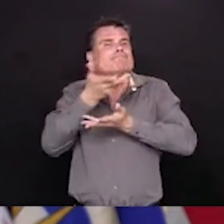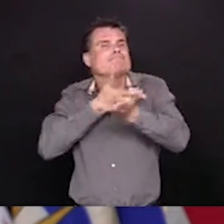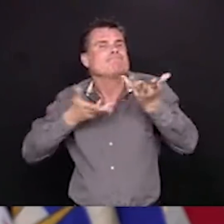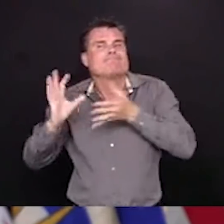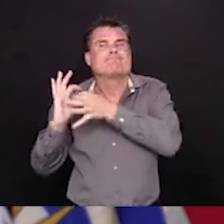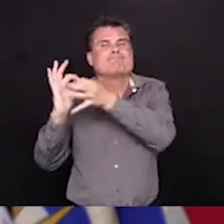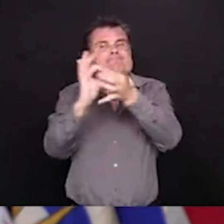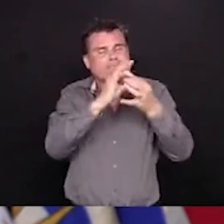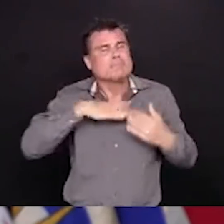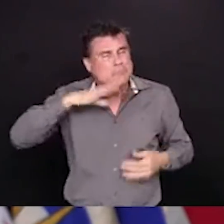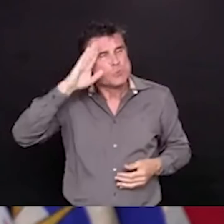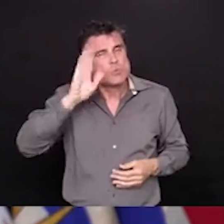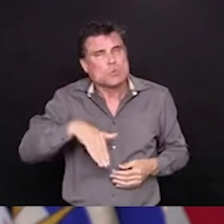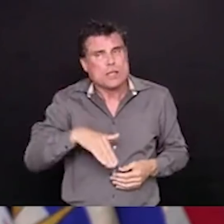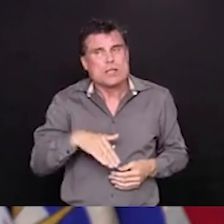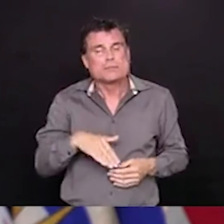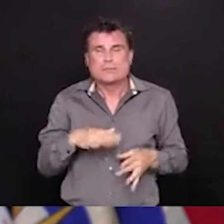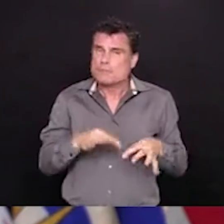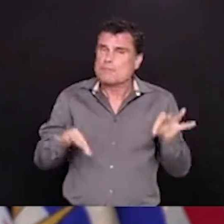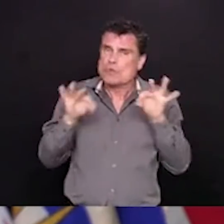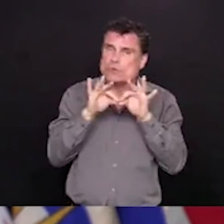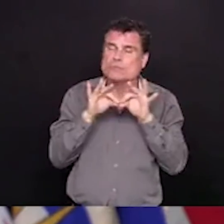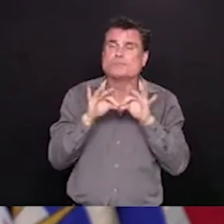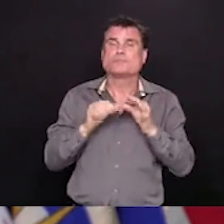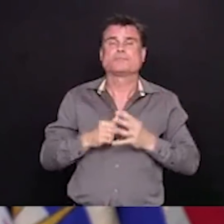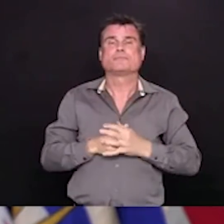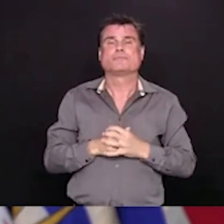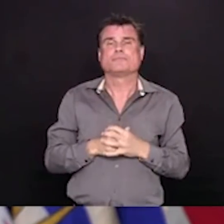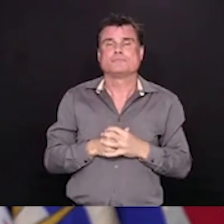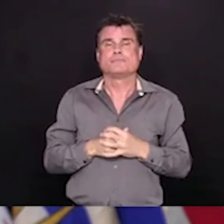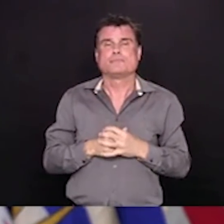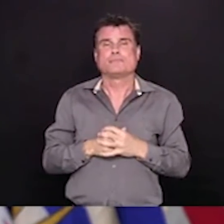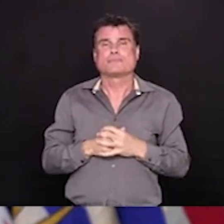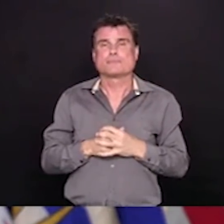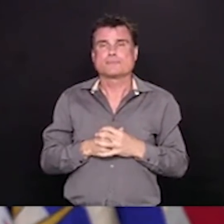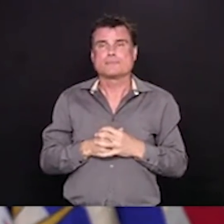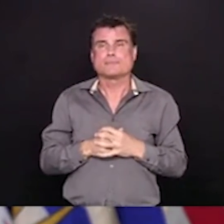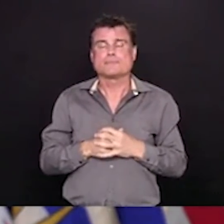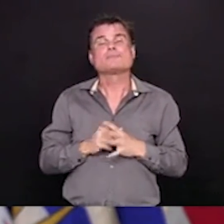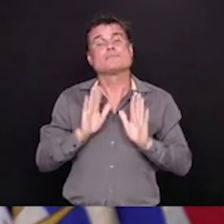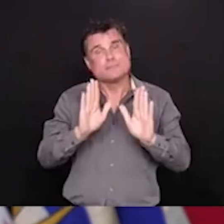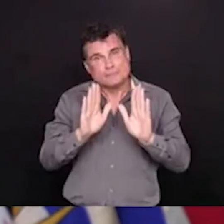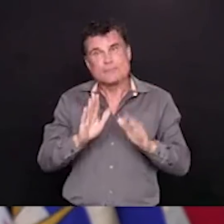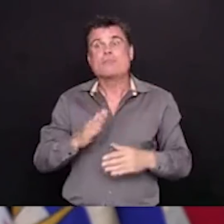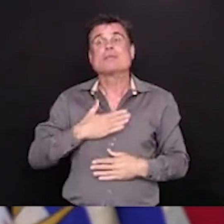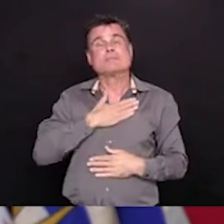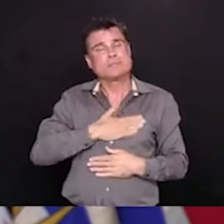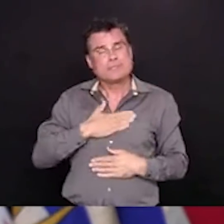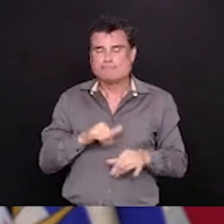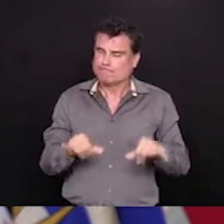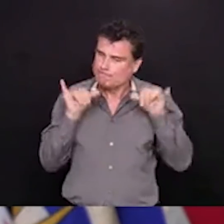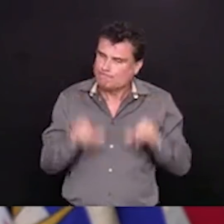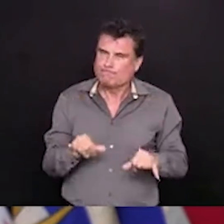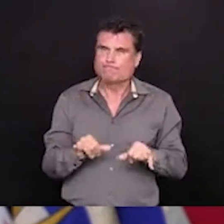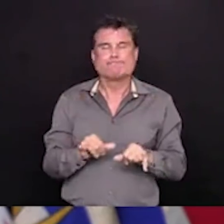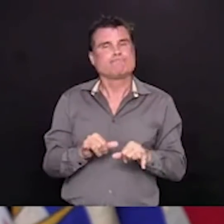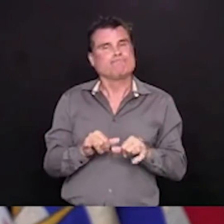incredibly sensitive to staying home and staying away from others if we have any sort of illness at all.